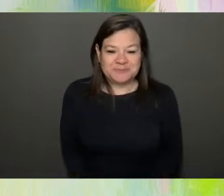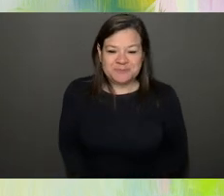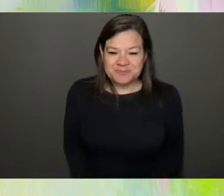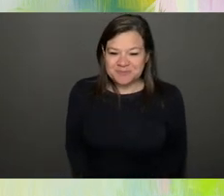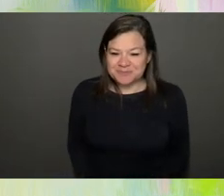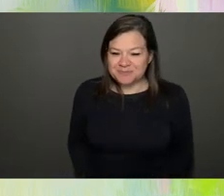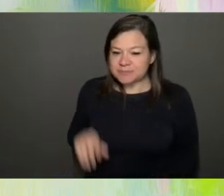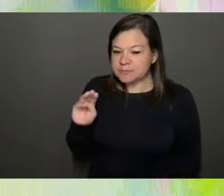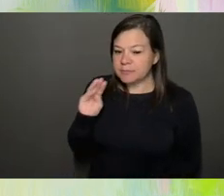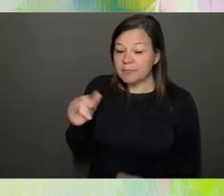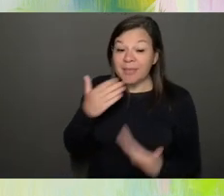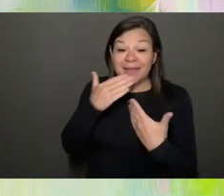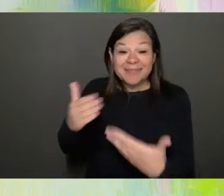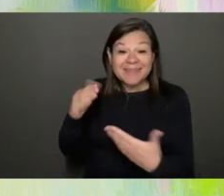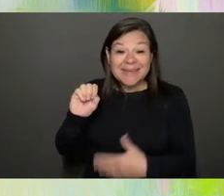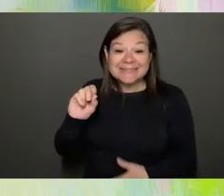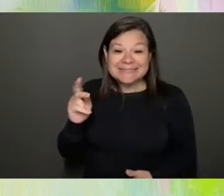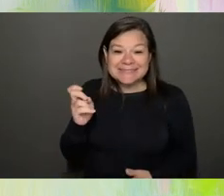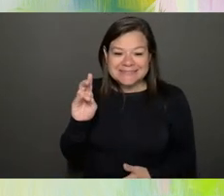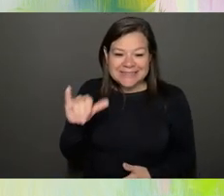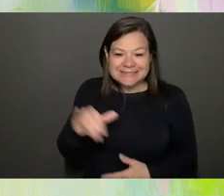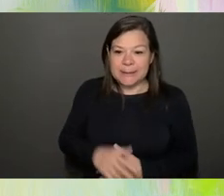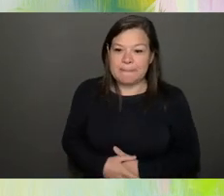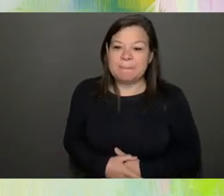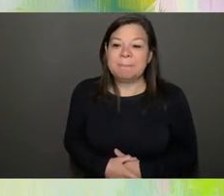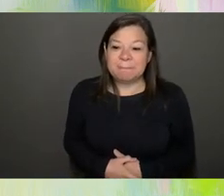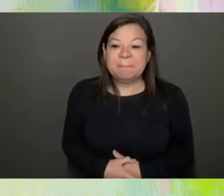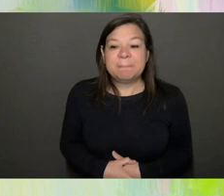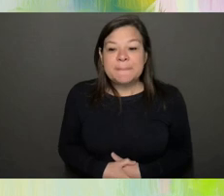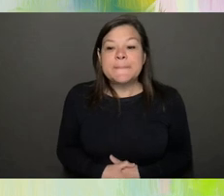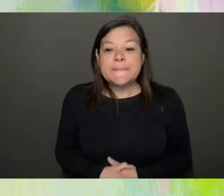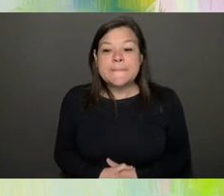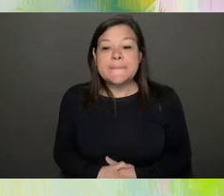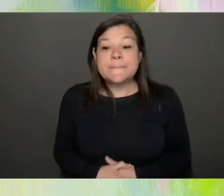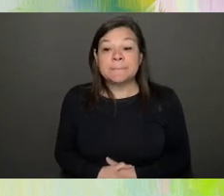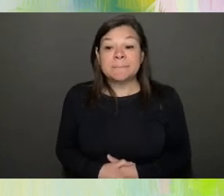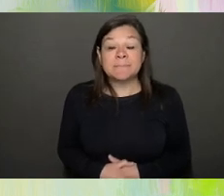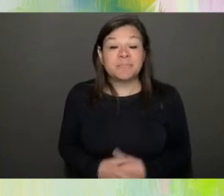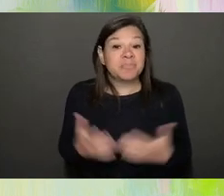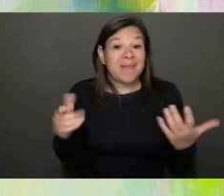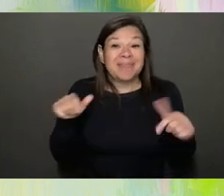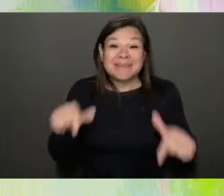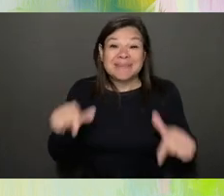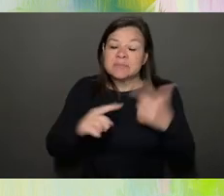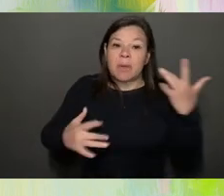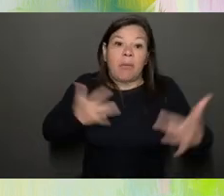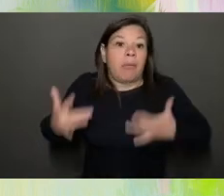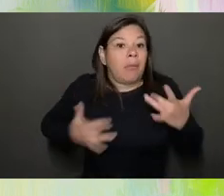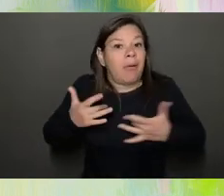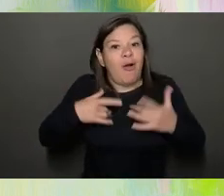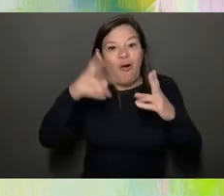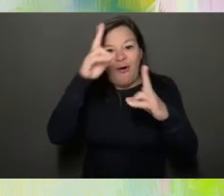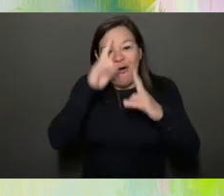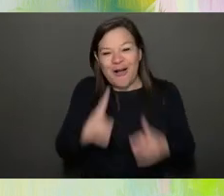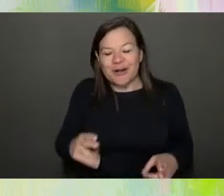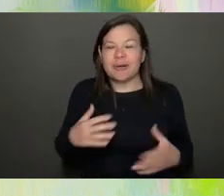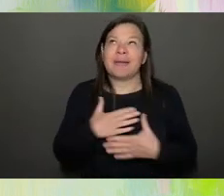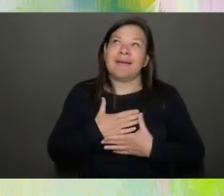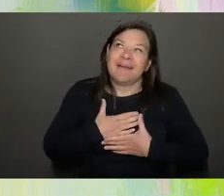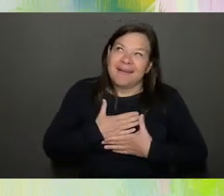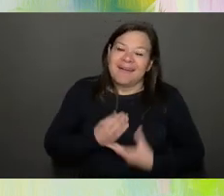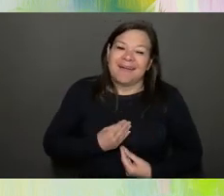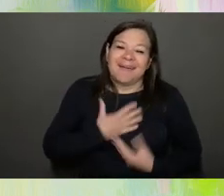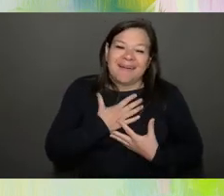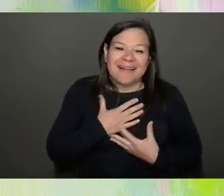that rundown. To answer your question, it has been exciting and an honor and very fulfilling to be a part of